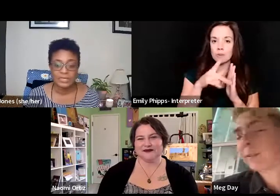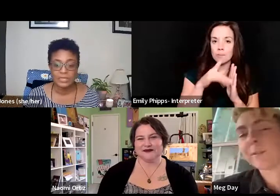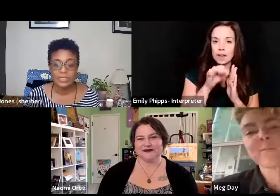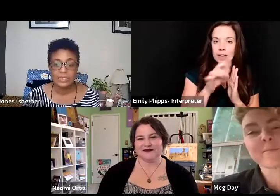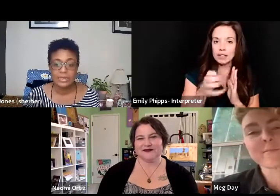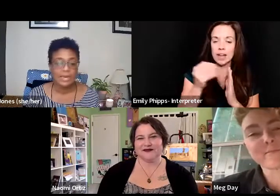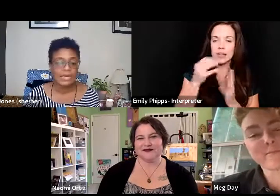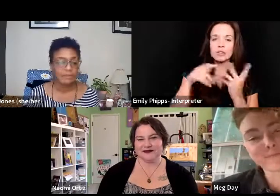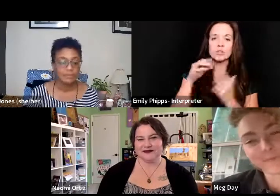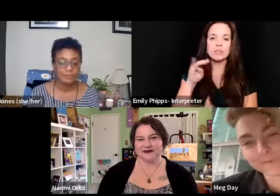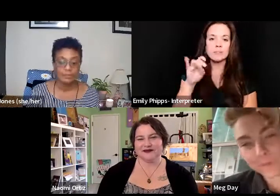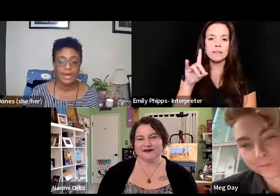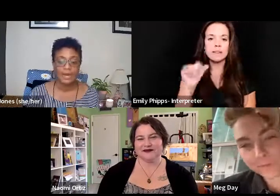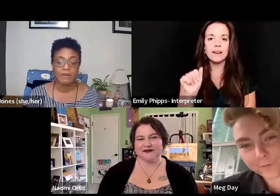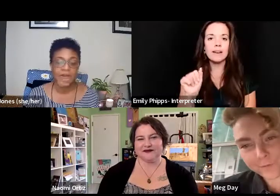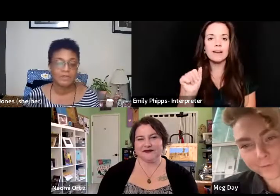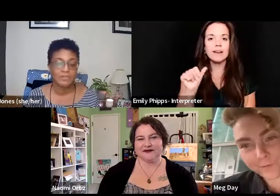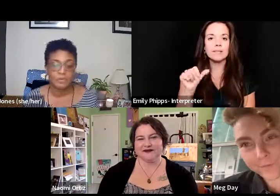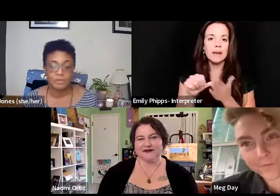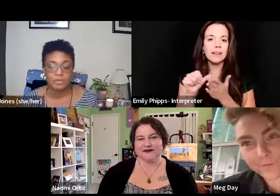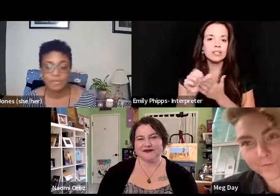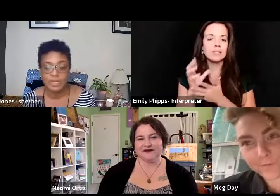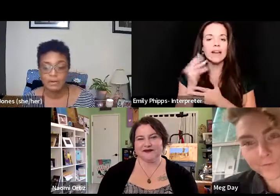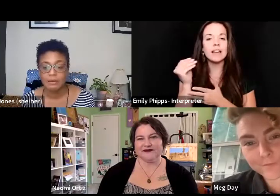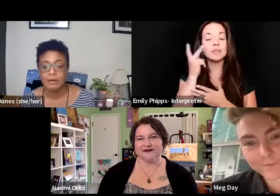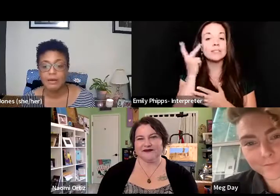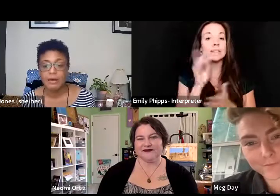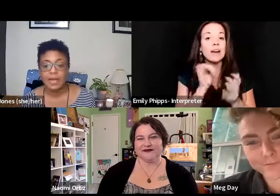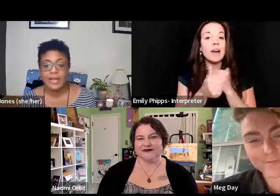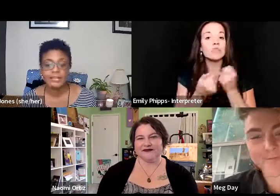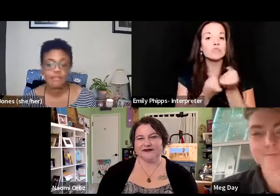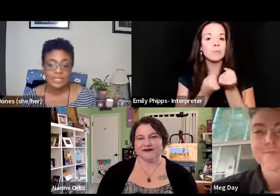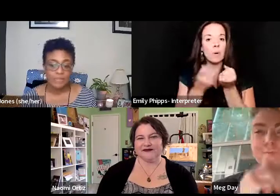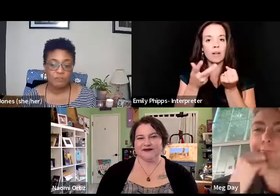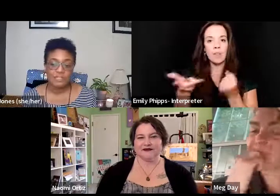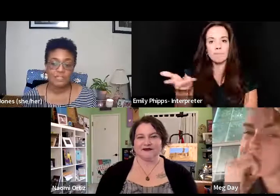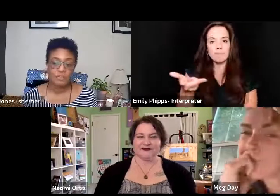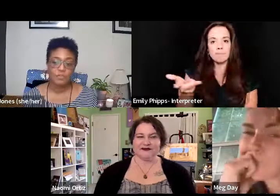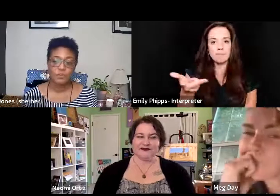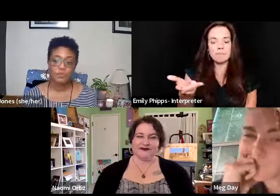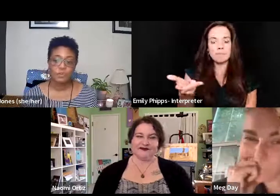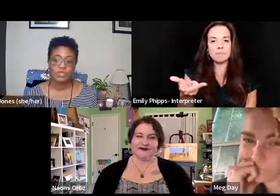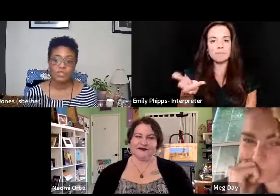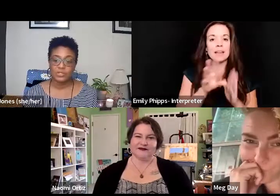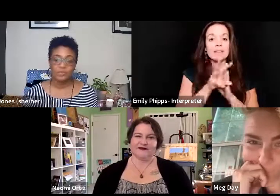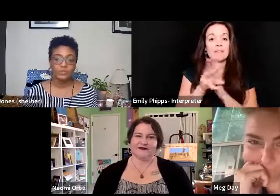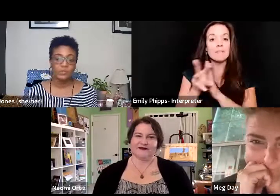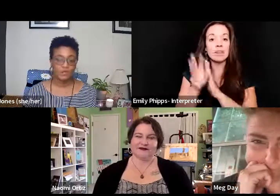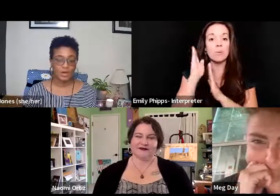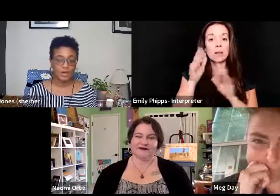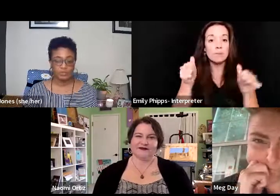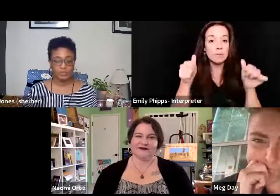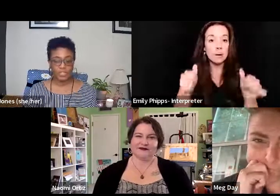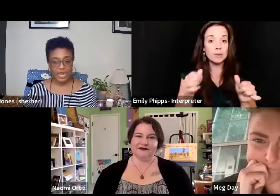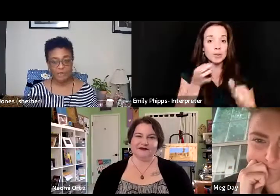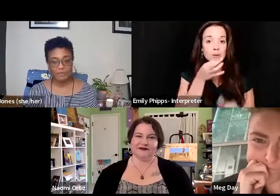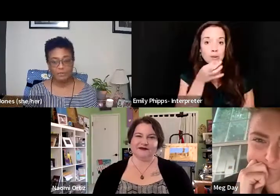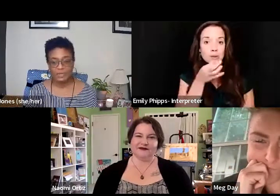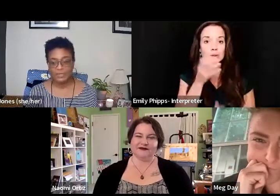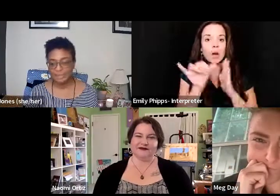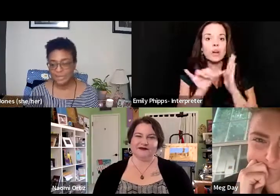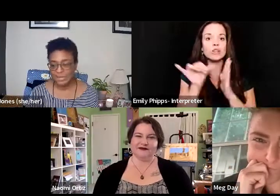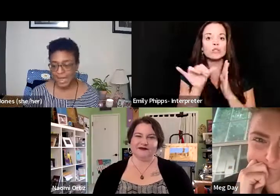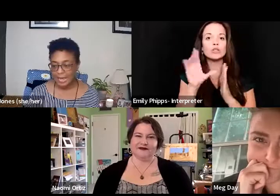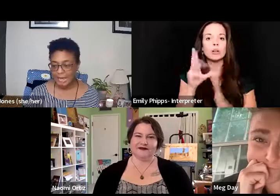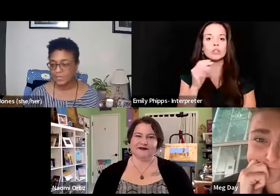pages, and you can find out how to support them there. The video for this event will be posted soon to our YouTube channel